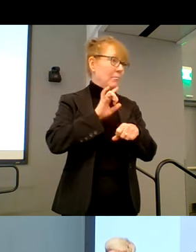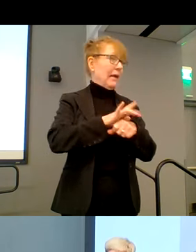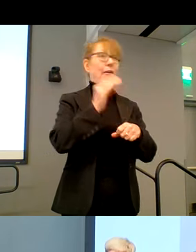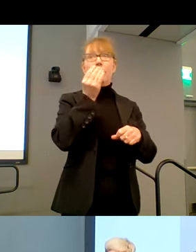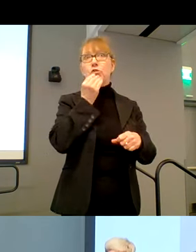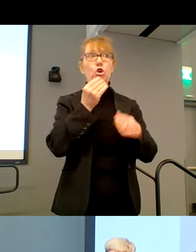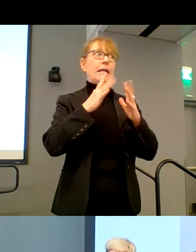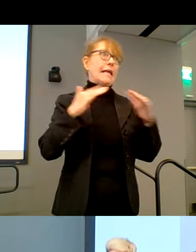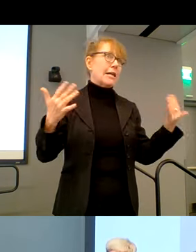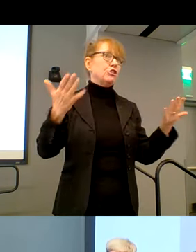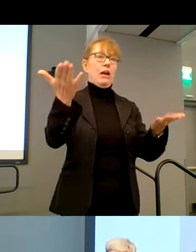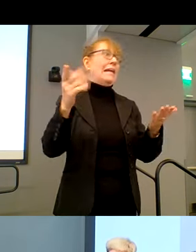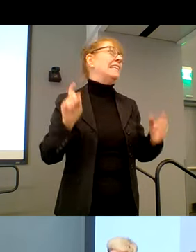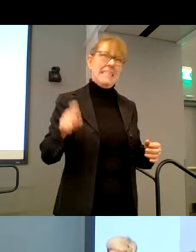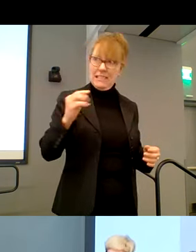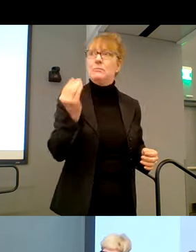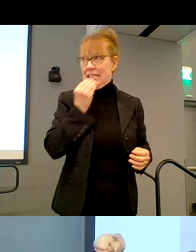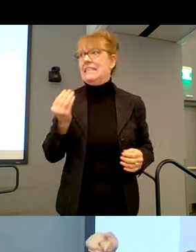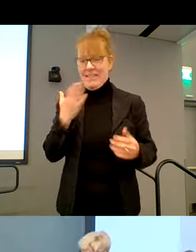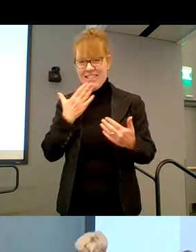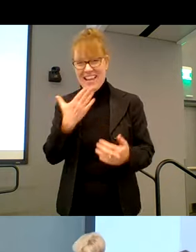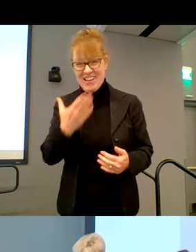extra. It needs to be eaten. Thank you.